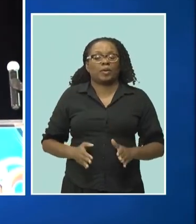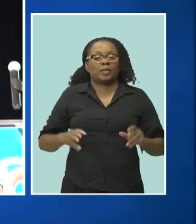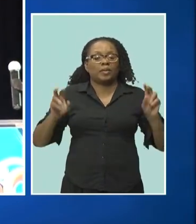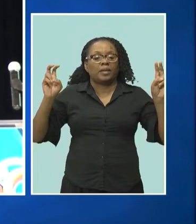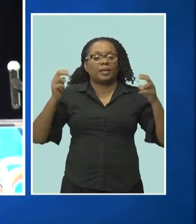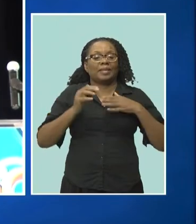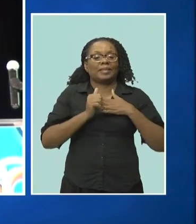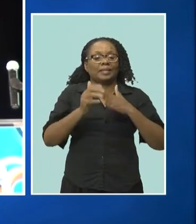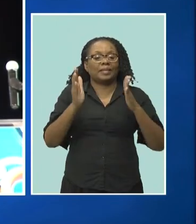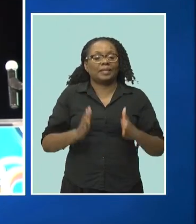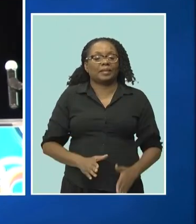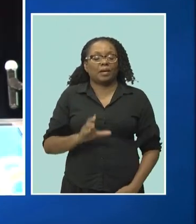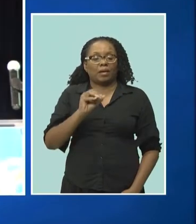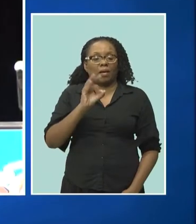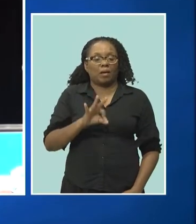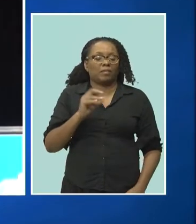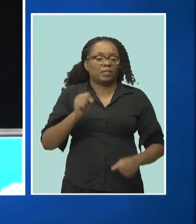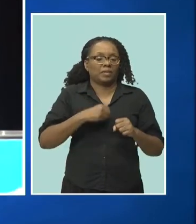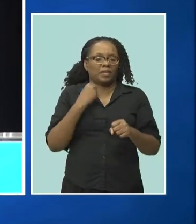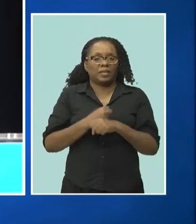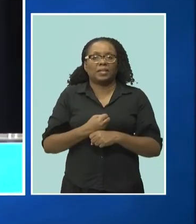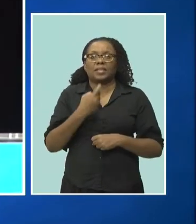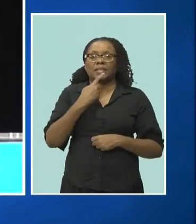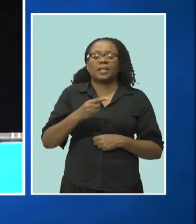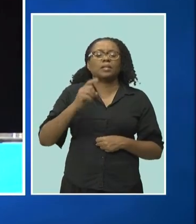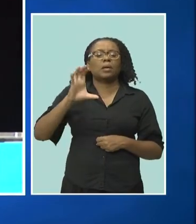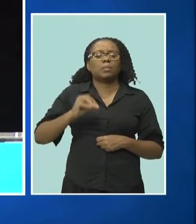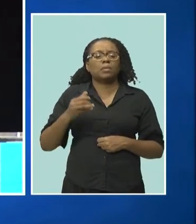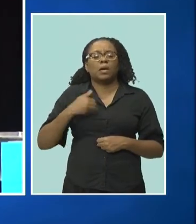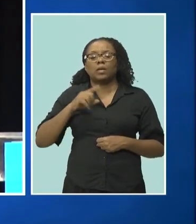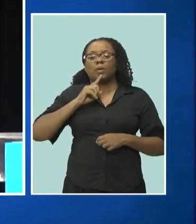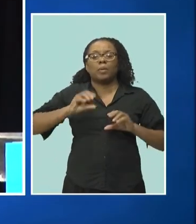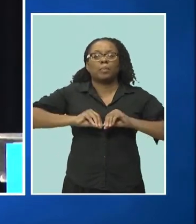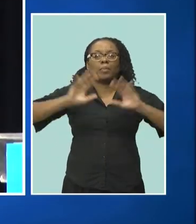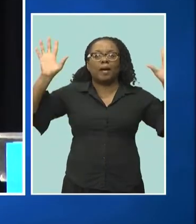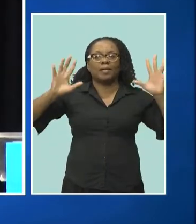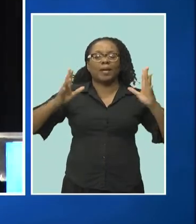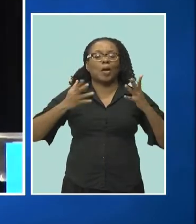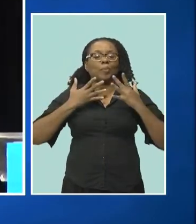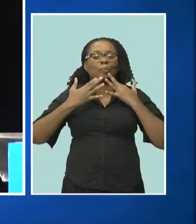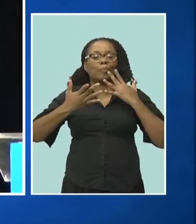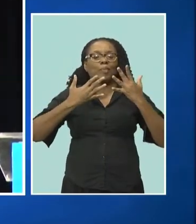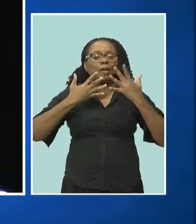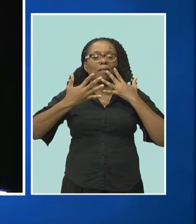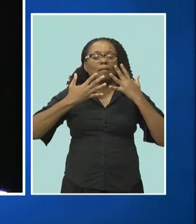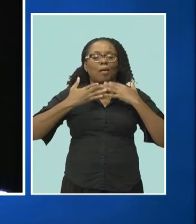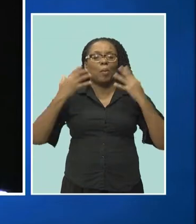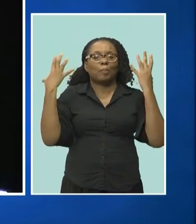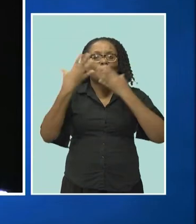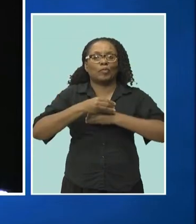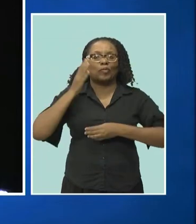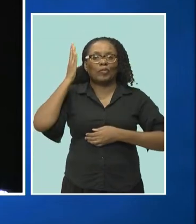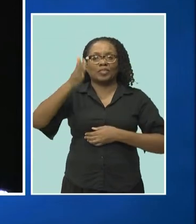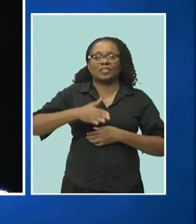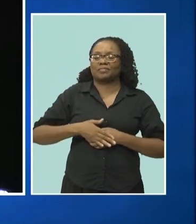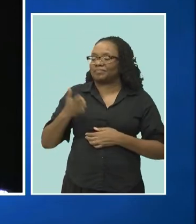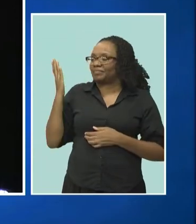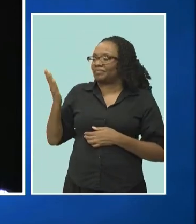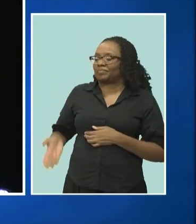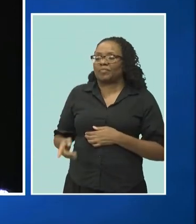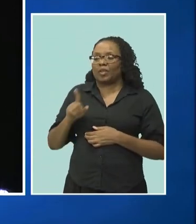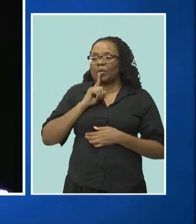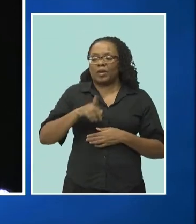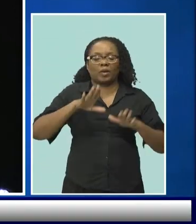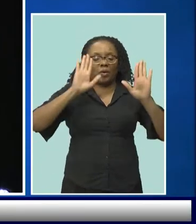Award, told the audience the company has a bright and colorful future. He demonstrated unbelievable leadership in